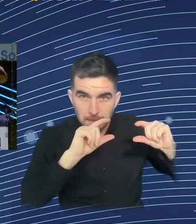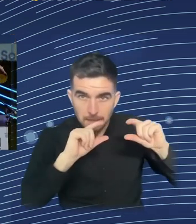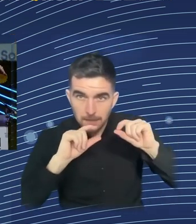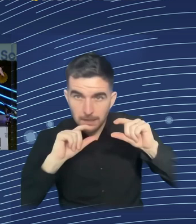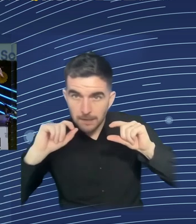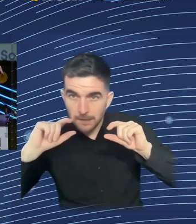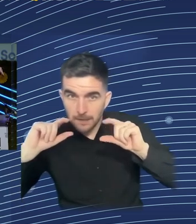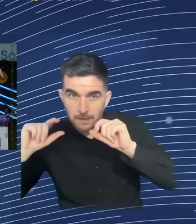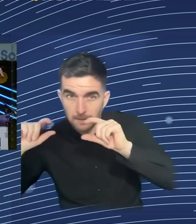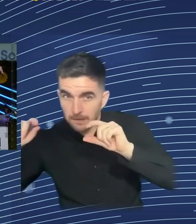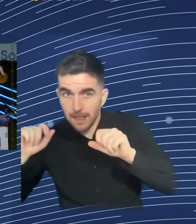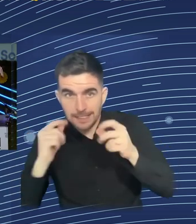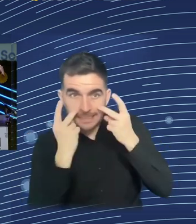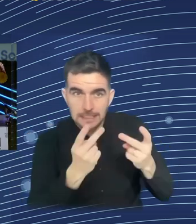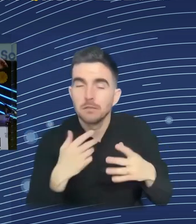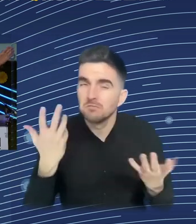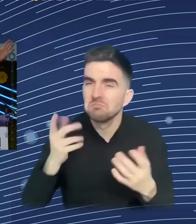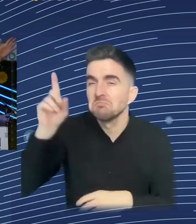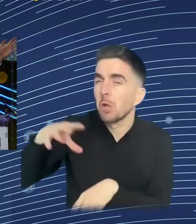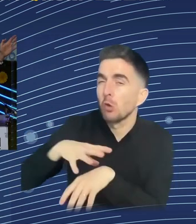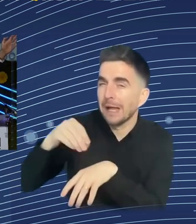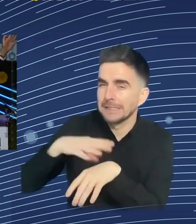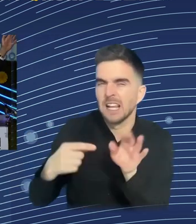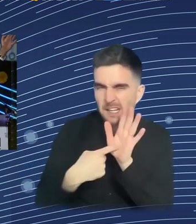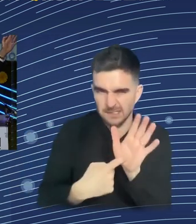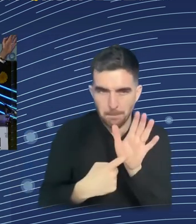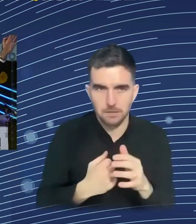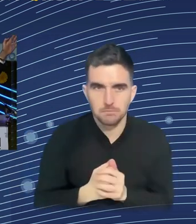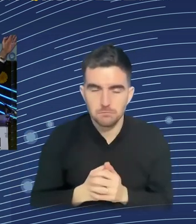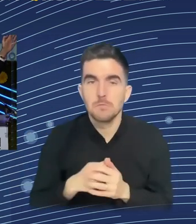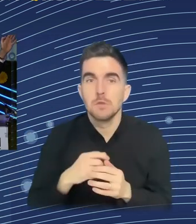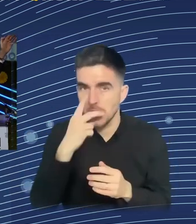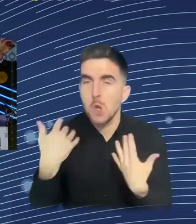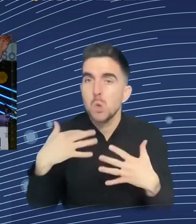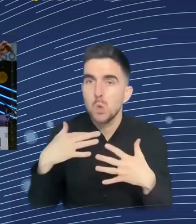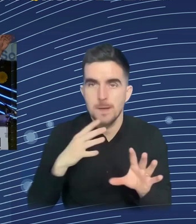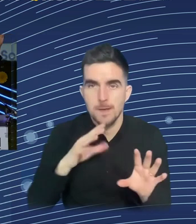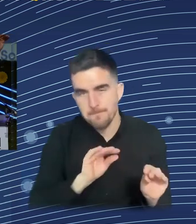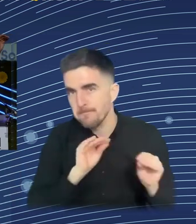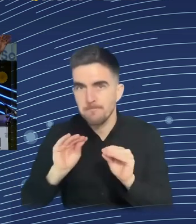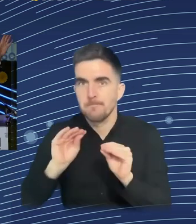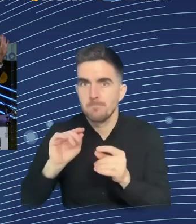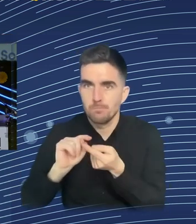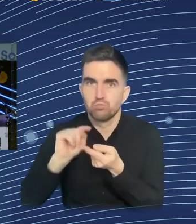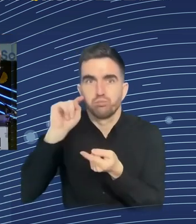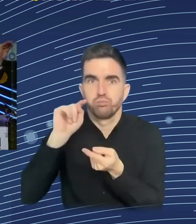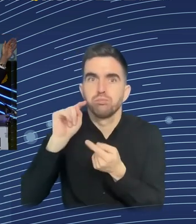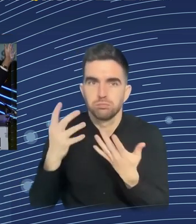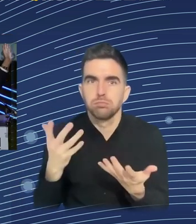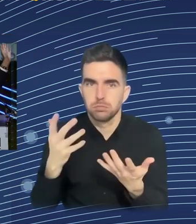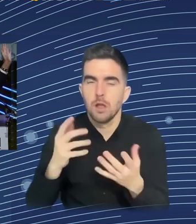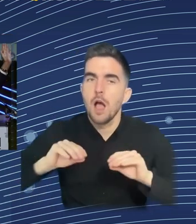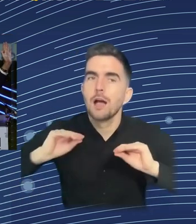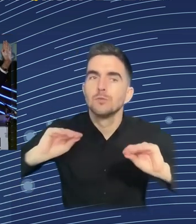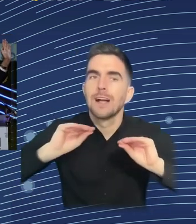than they are in, you know, if you take Greece and Italy, for example, there was a lot of movement to the left to